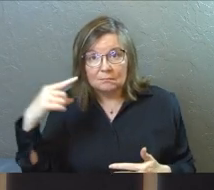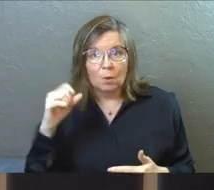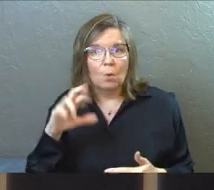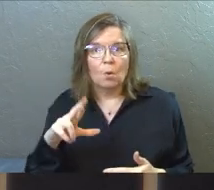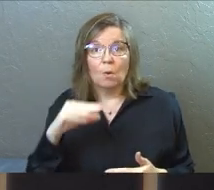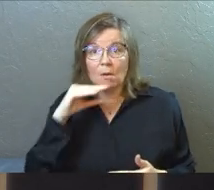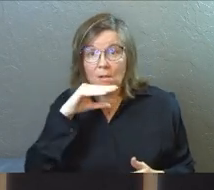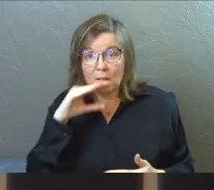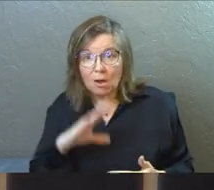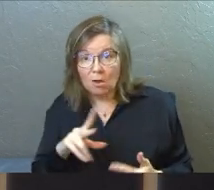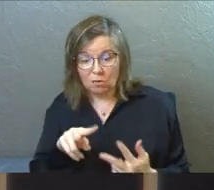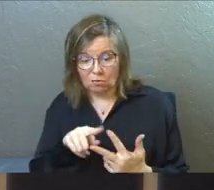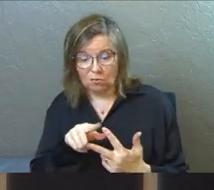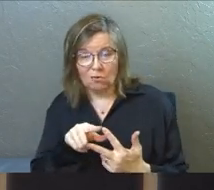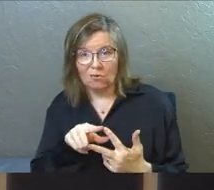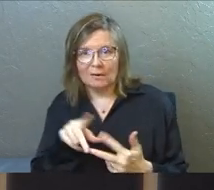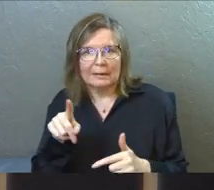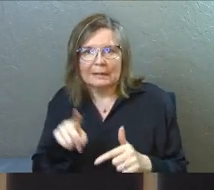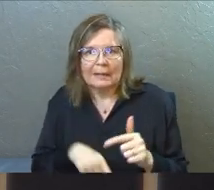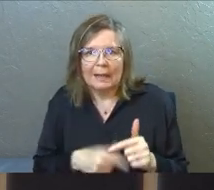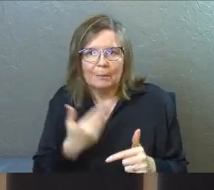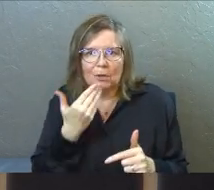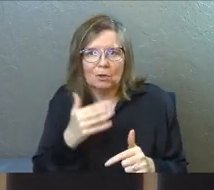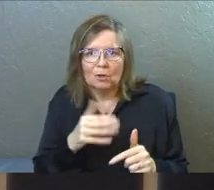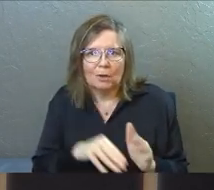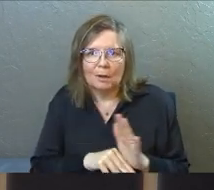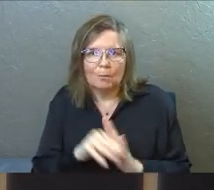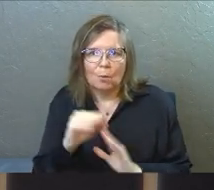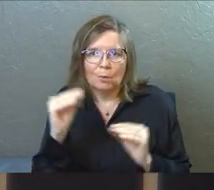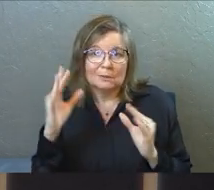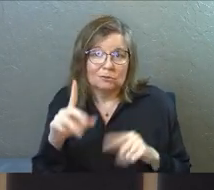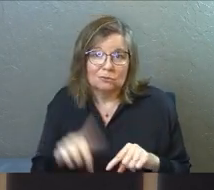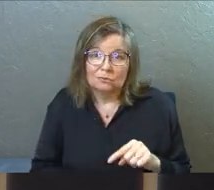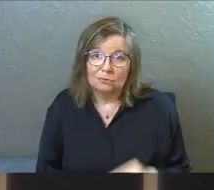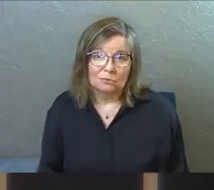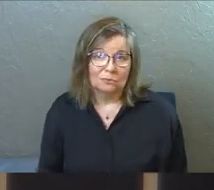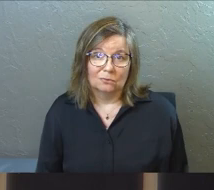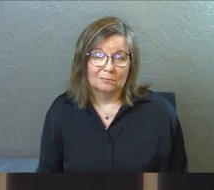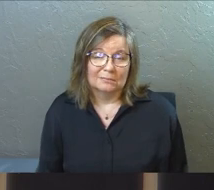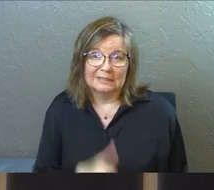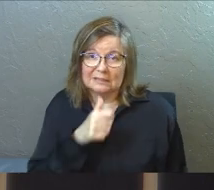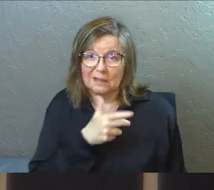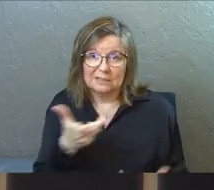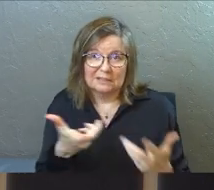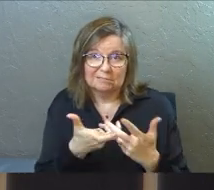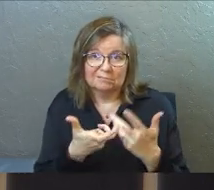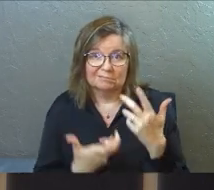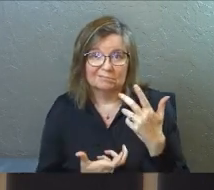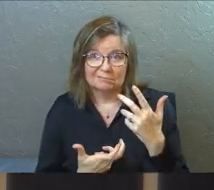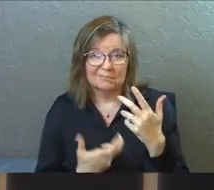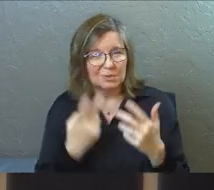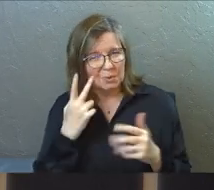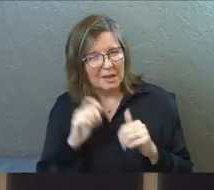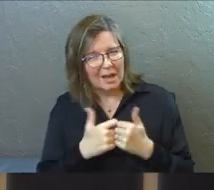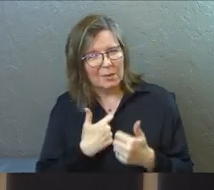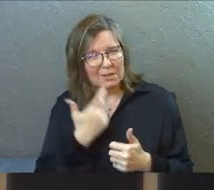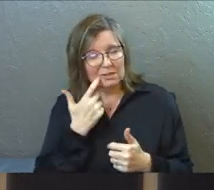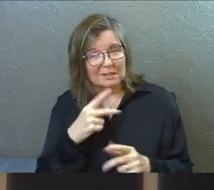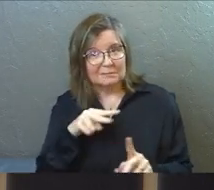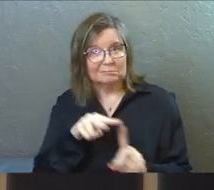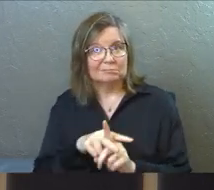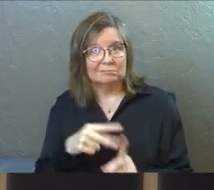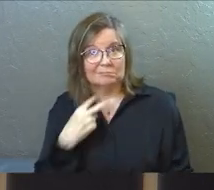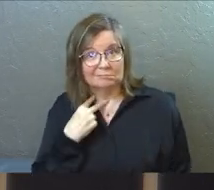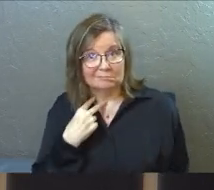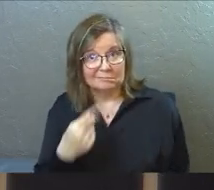mind or he's a liar, he can't be a good moral teacher. It doesn't fit. Do you see how he just trapped